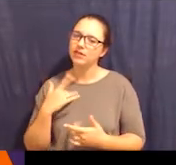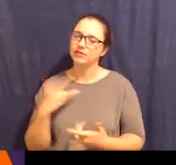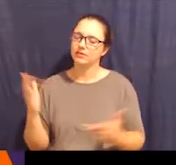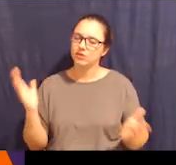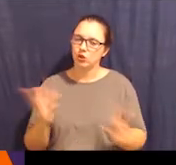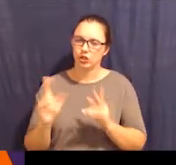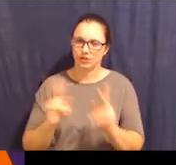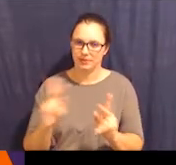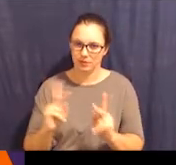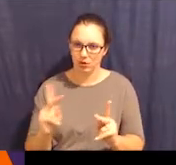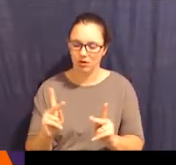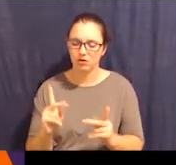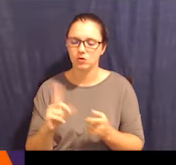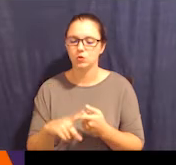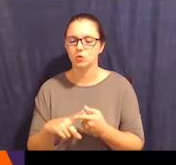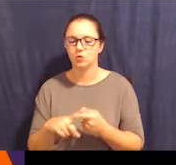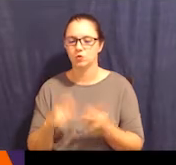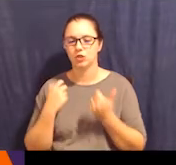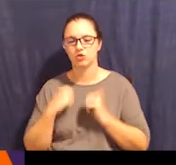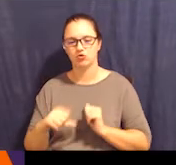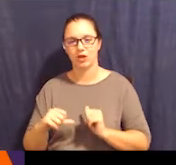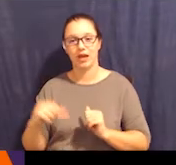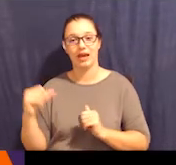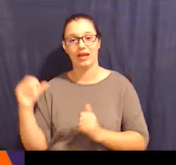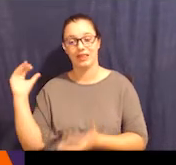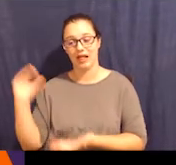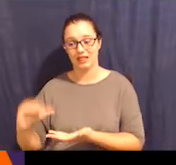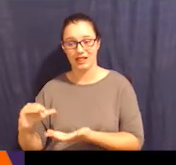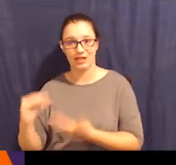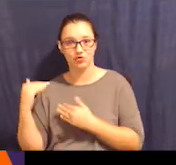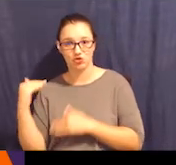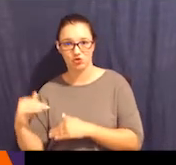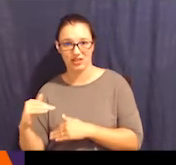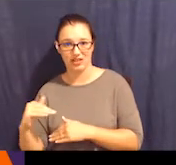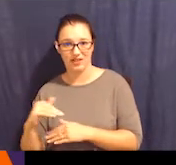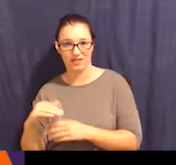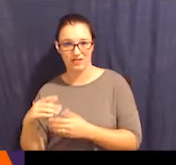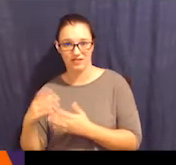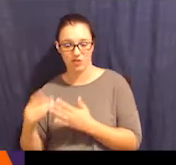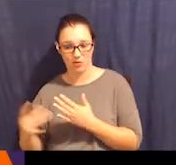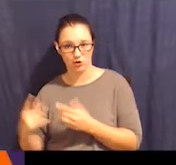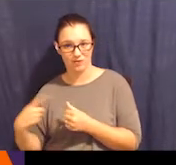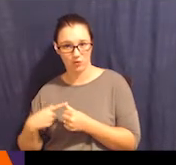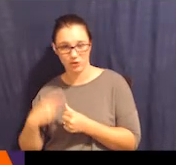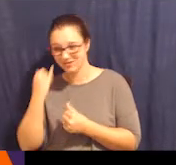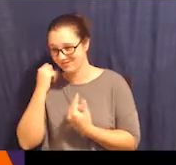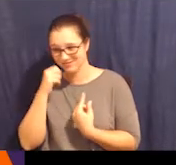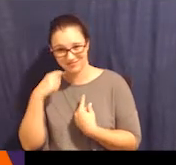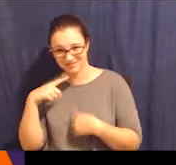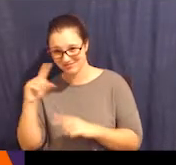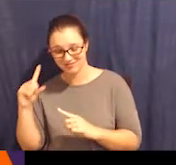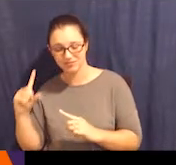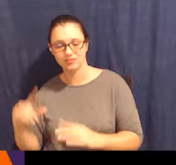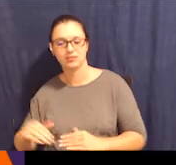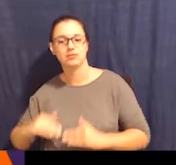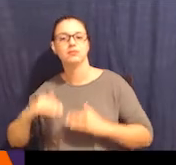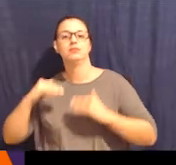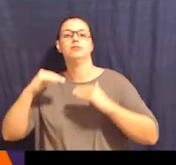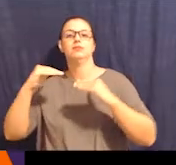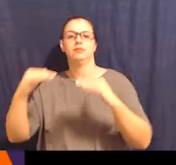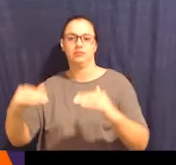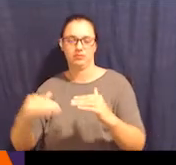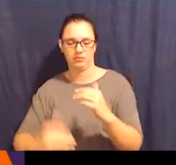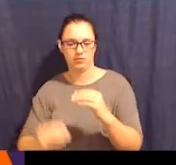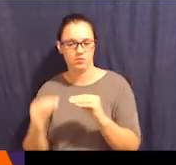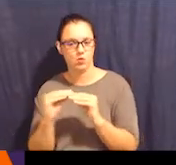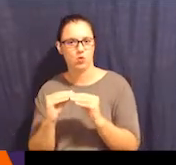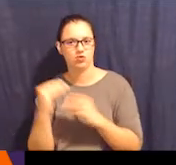encourage people to try the less restrictive alternative first. And then if that doesn't work, then that's when